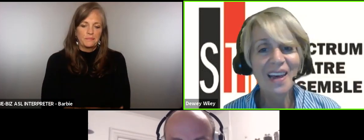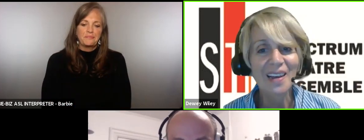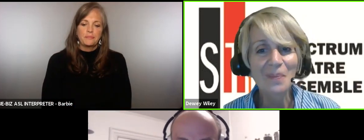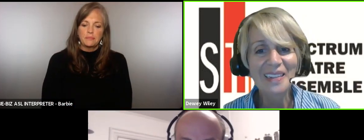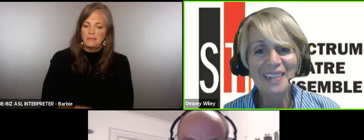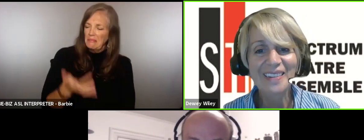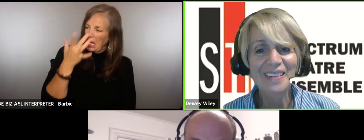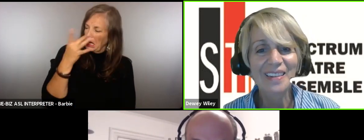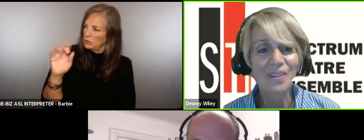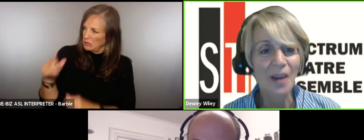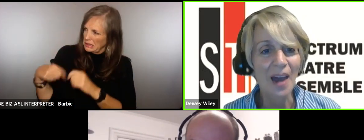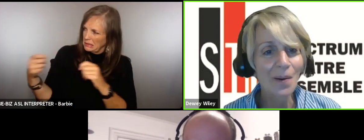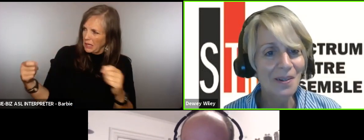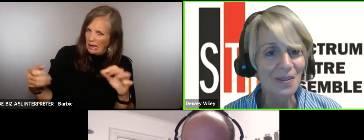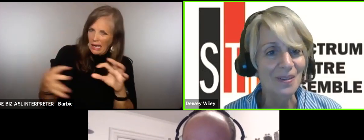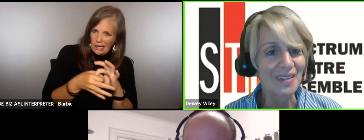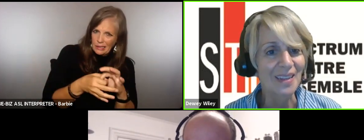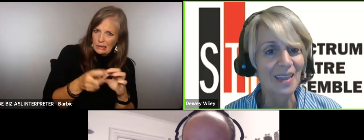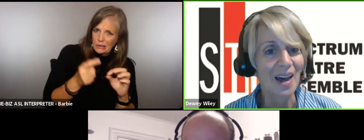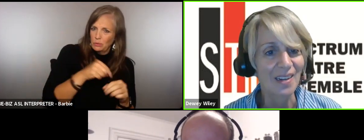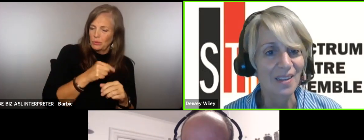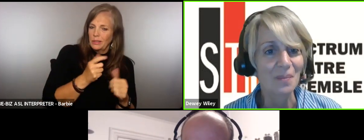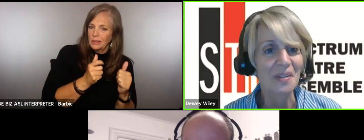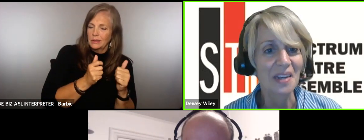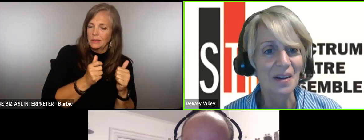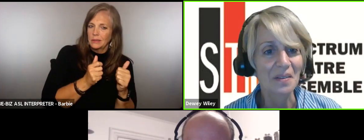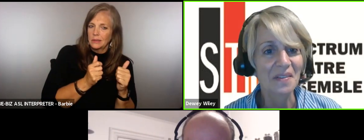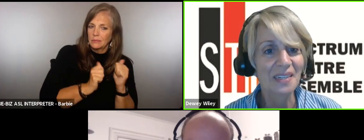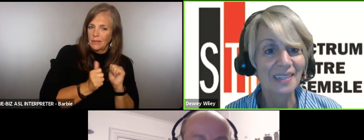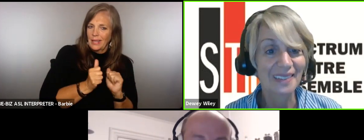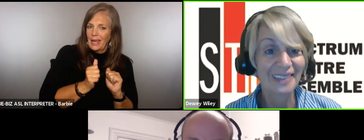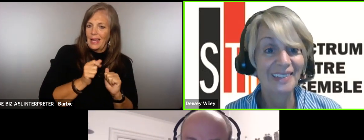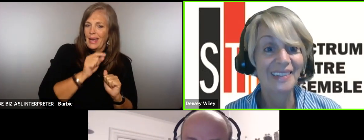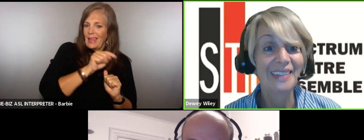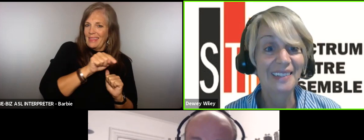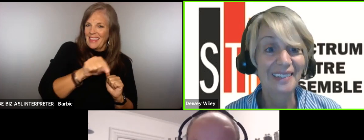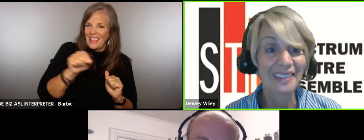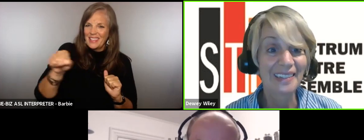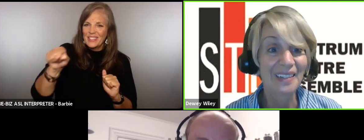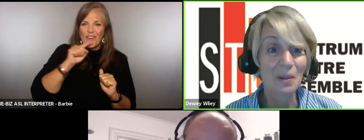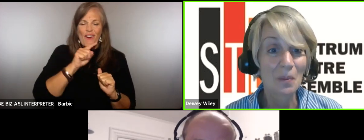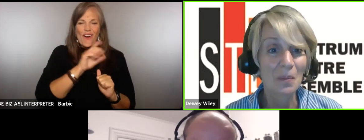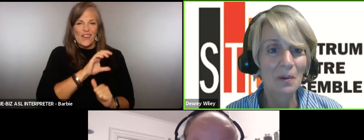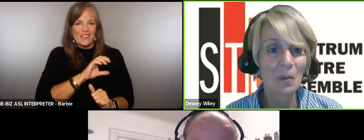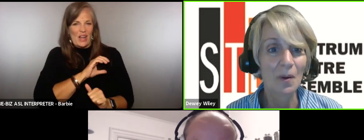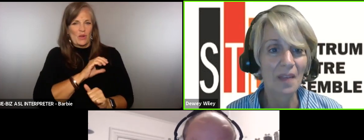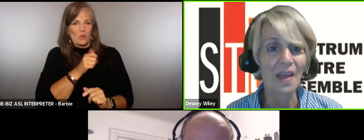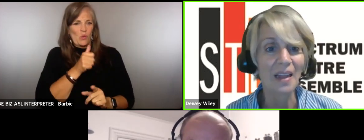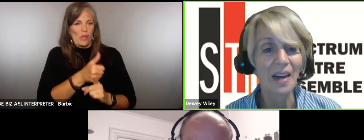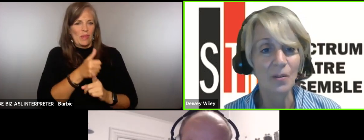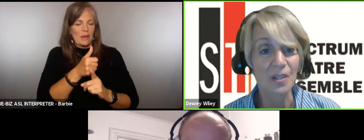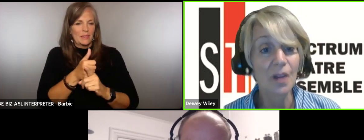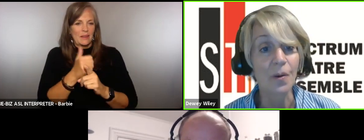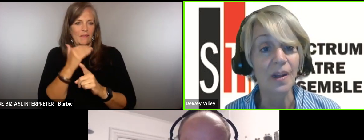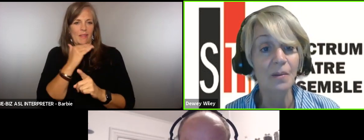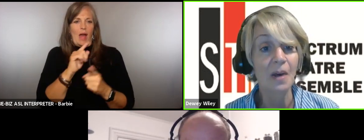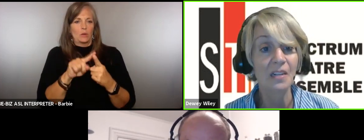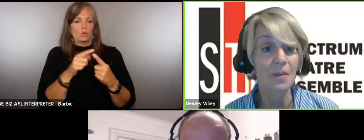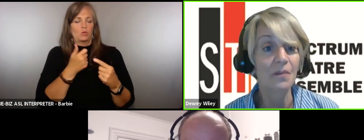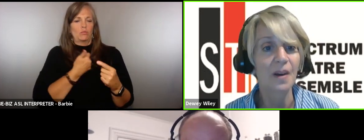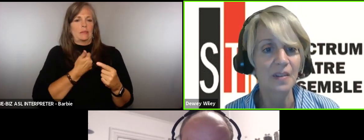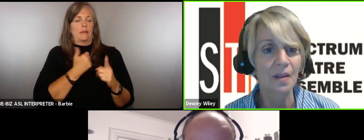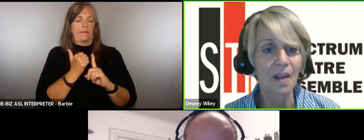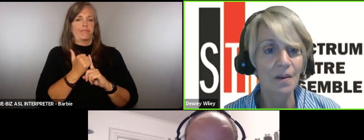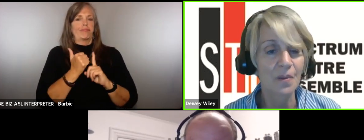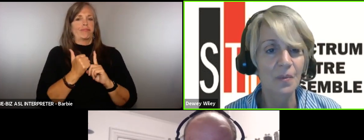this play I mean these these are characters that lie to themselves yeah yeah more than they lie to each other and